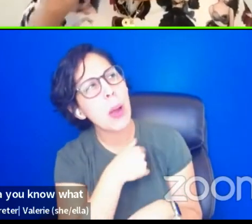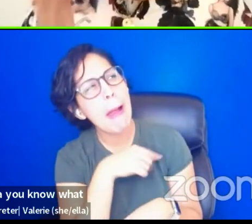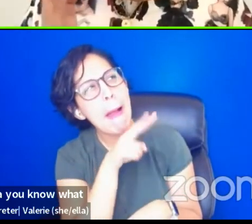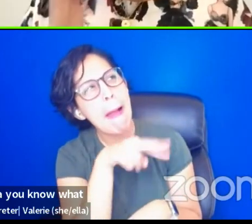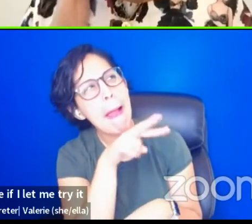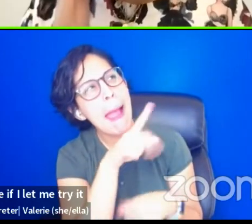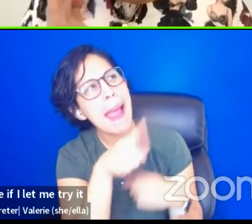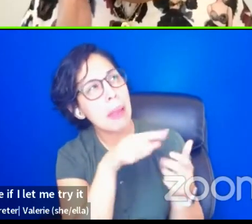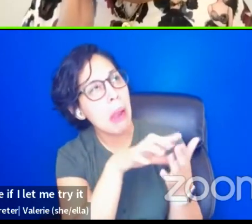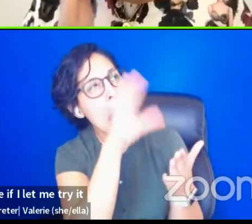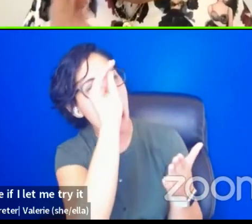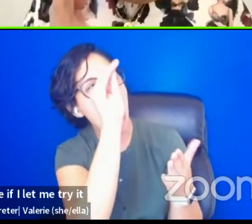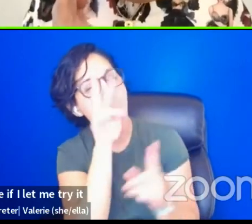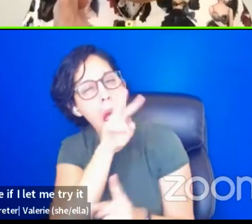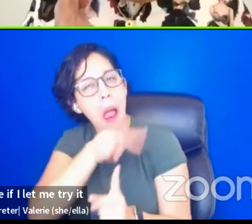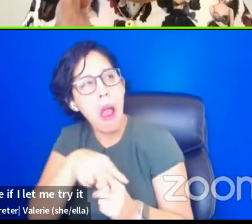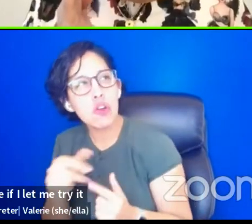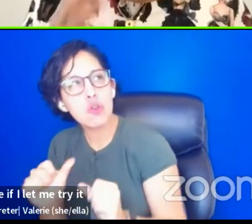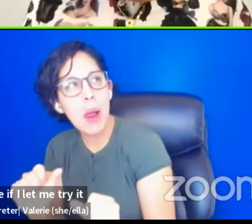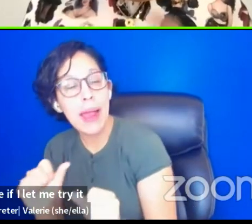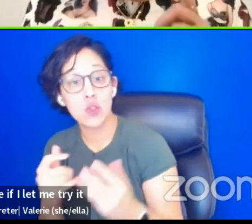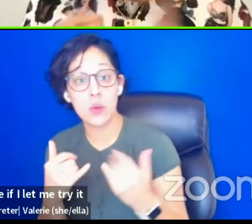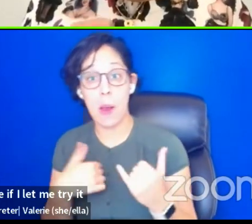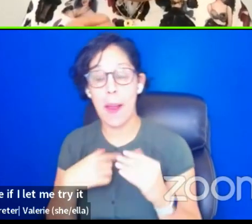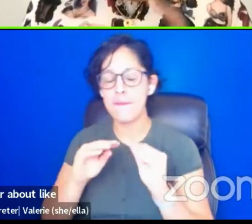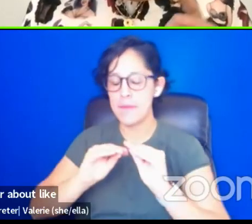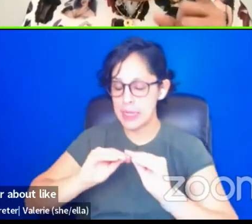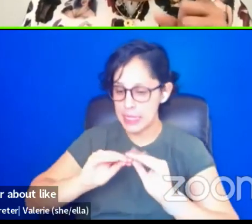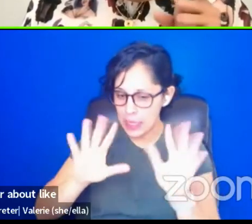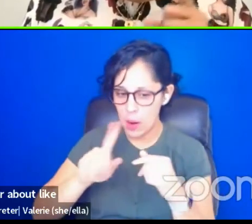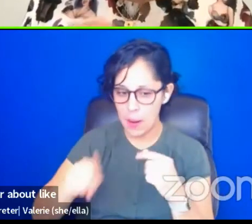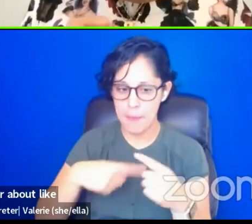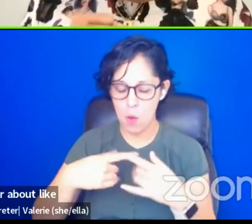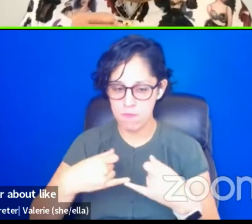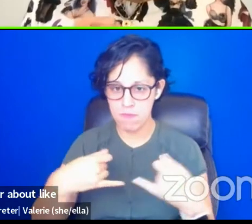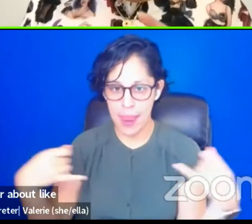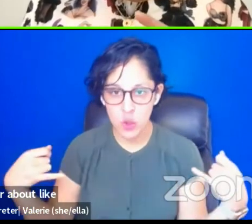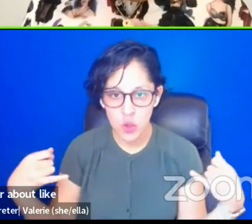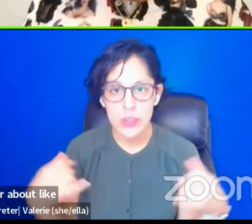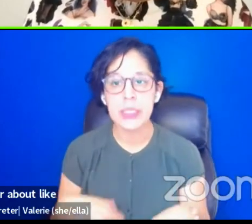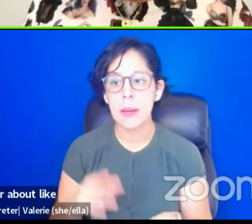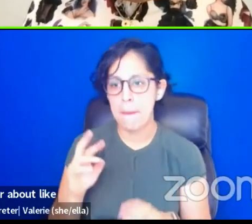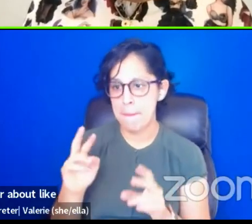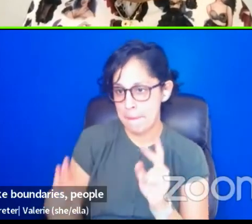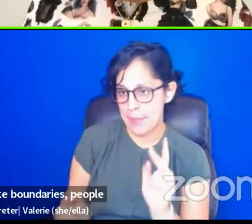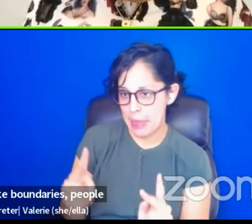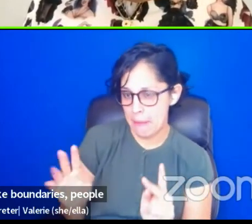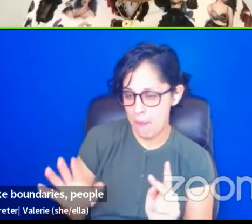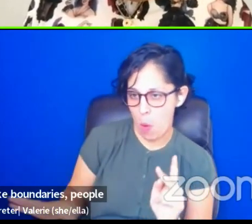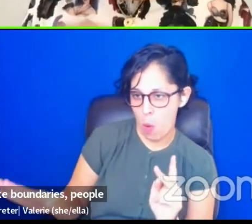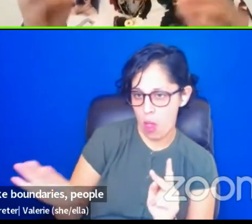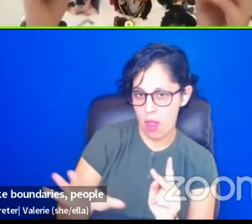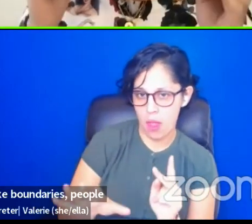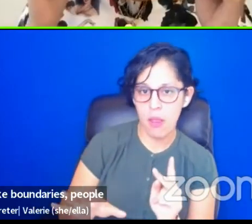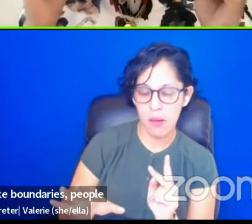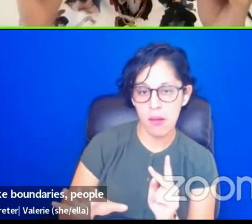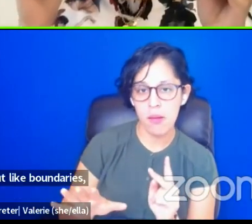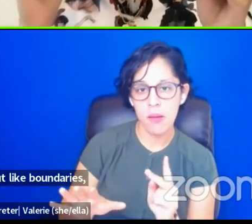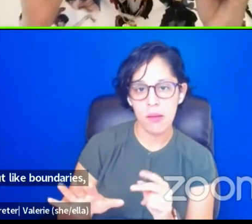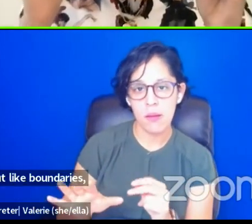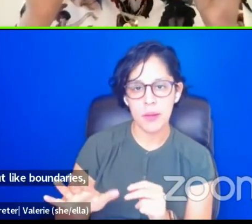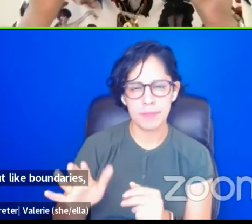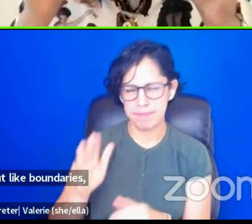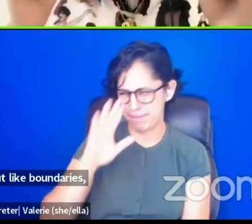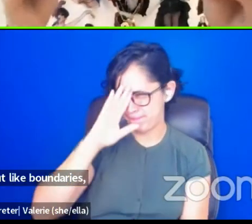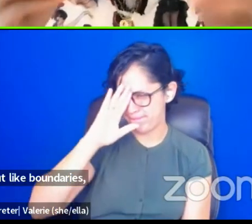And so now I'm very clear about like boundaries, people. Um, and I know